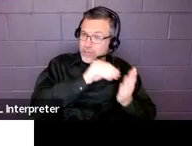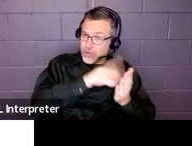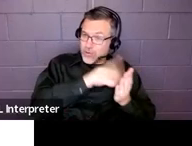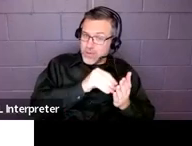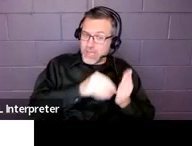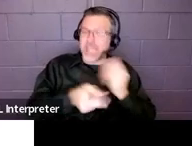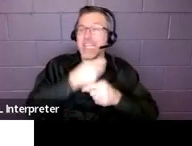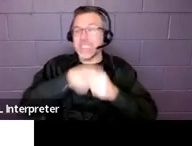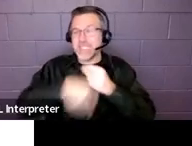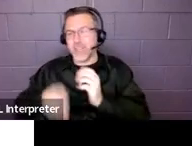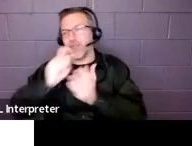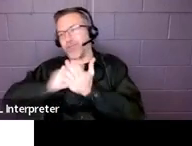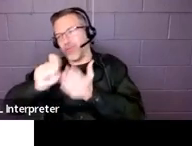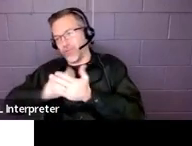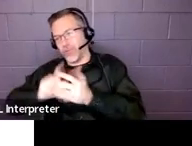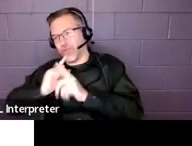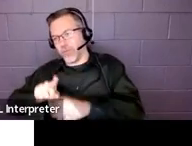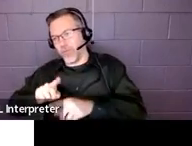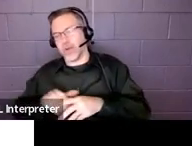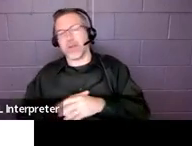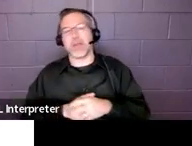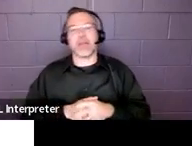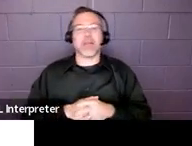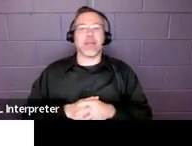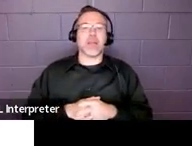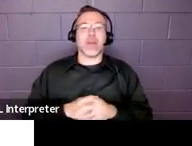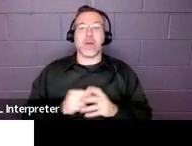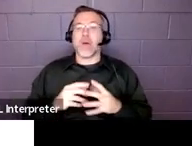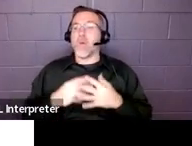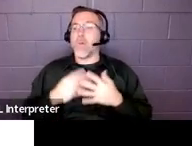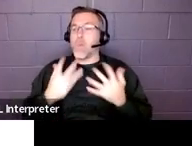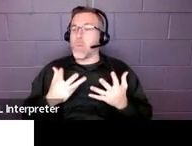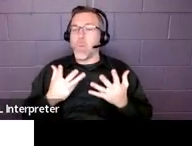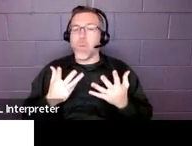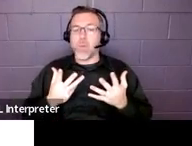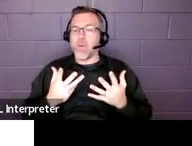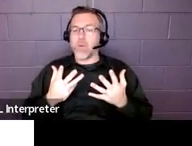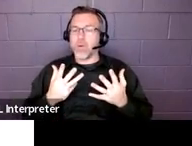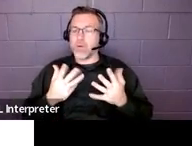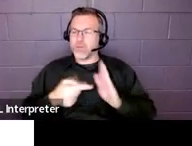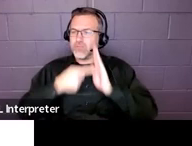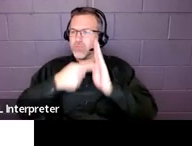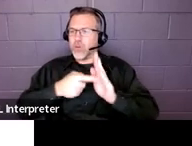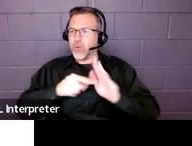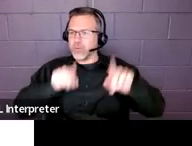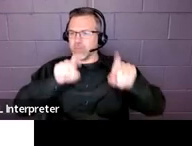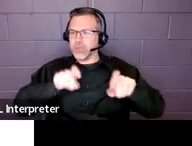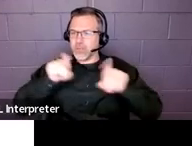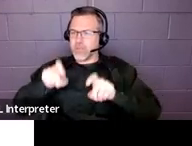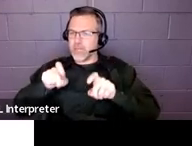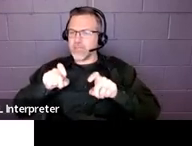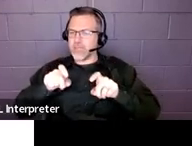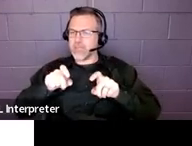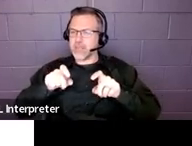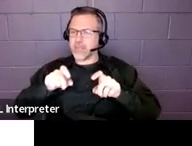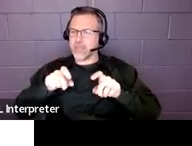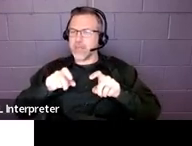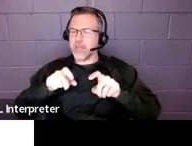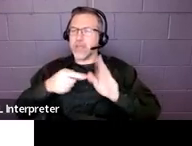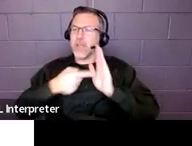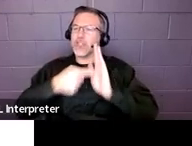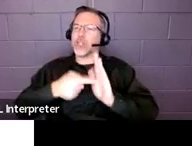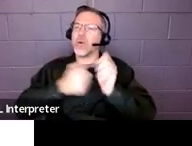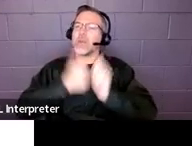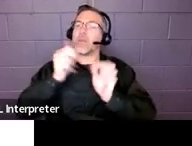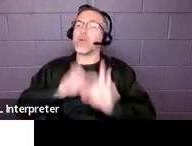for example. Or, you know, you know, going through the text and highlighting the keywords and